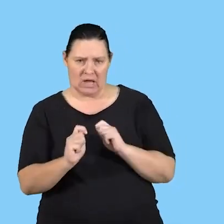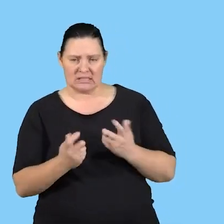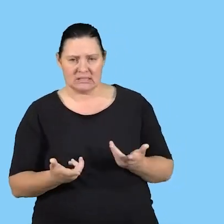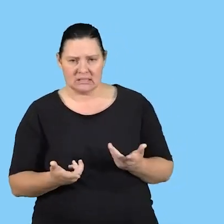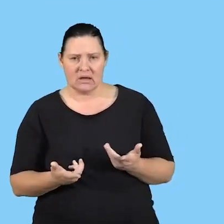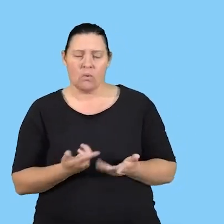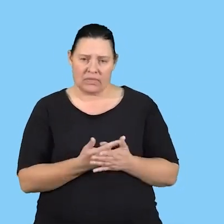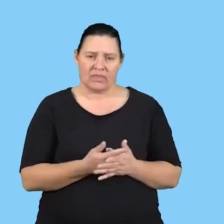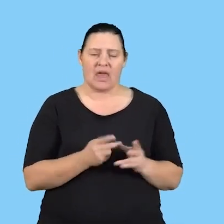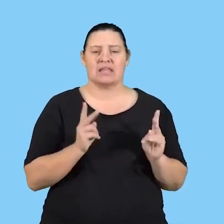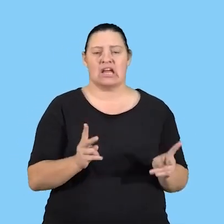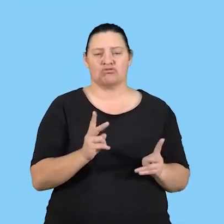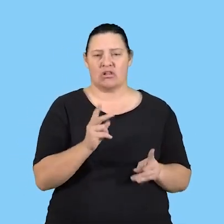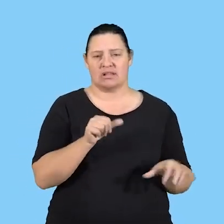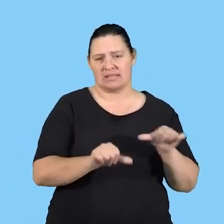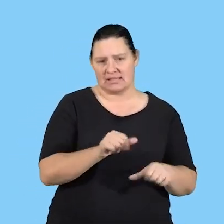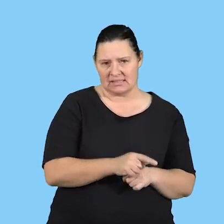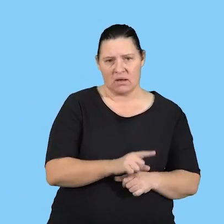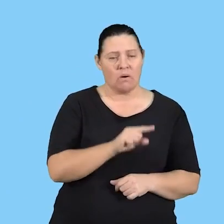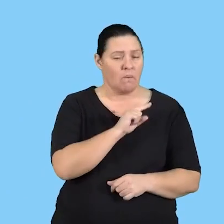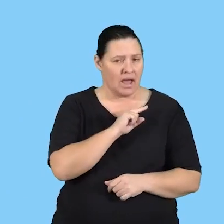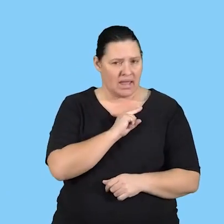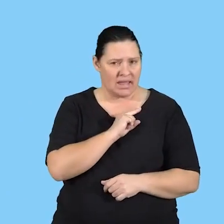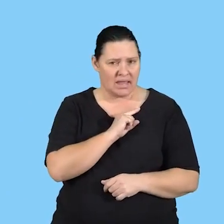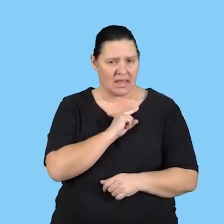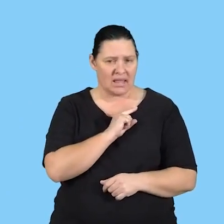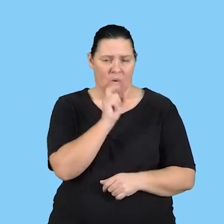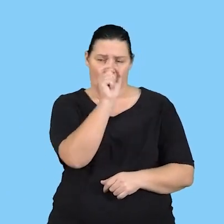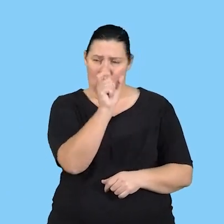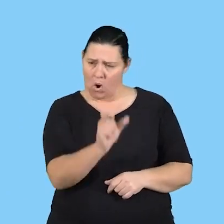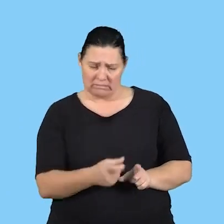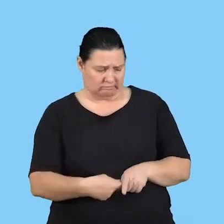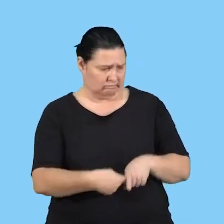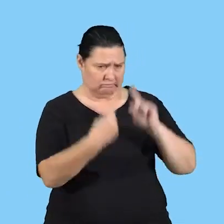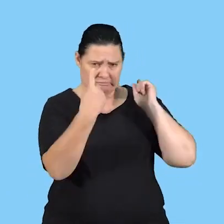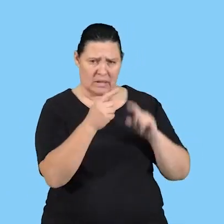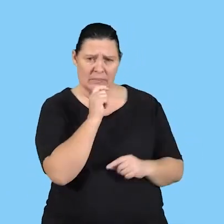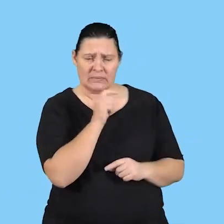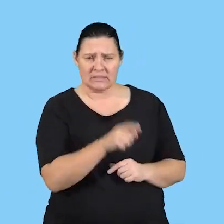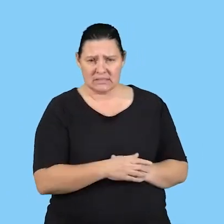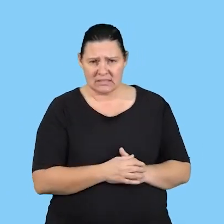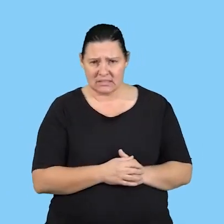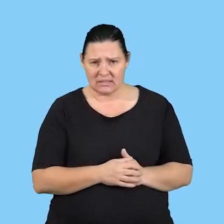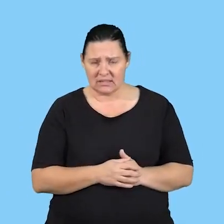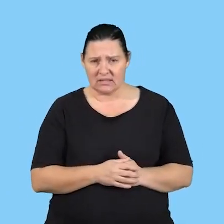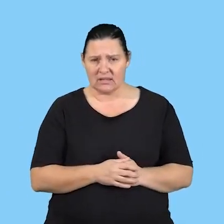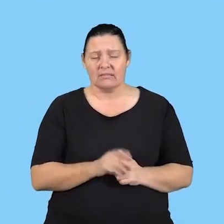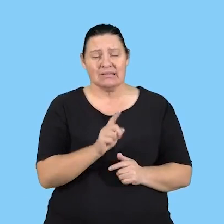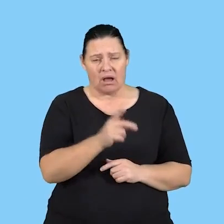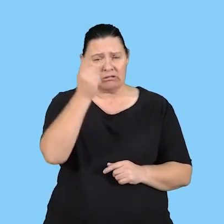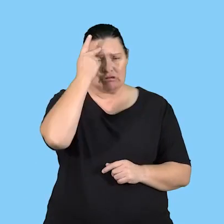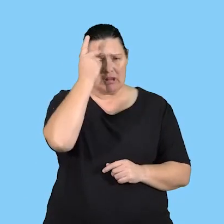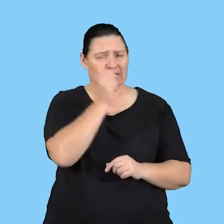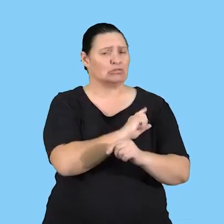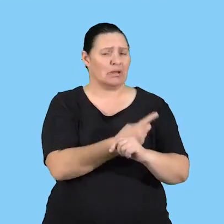with natural sciences because of the terminology that is used. This is one knowledge